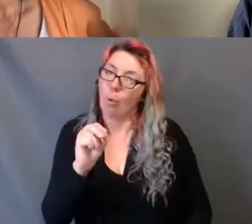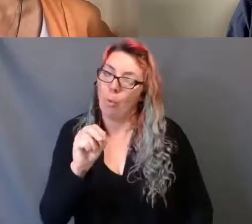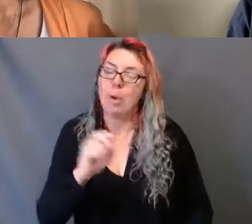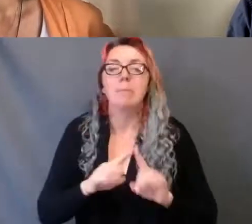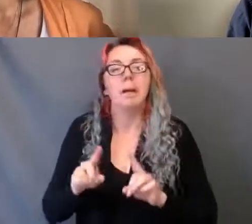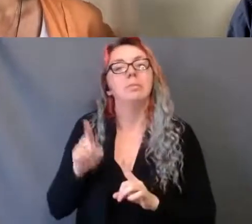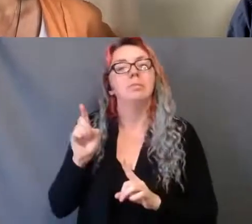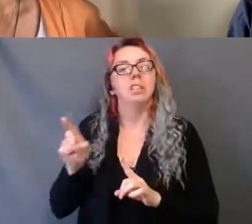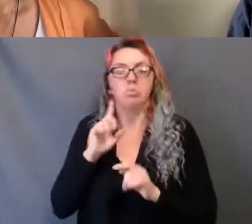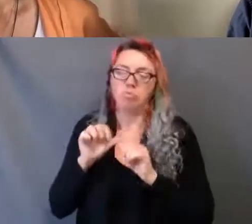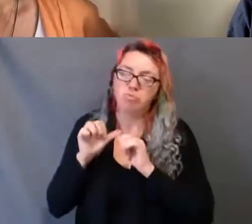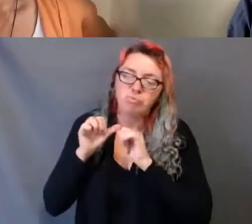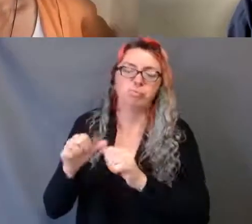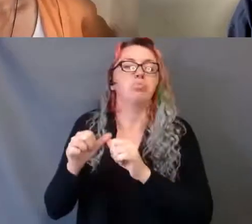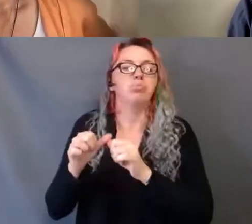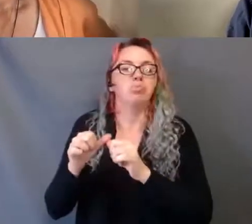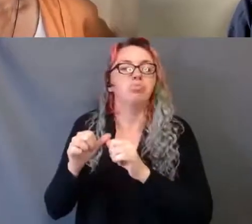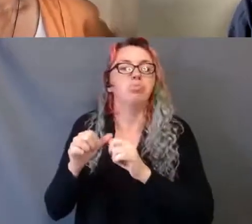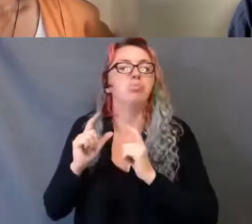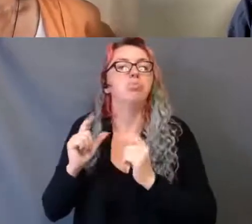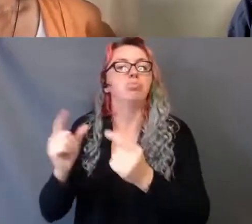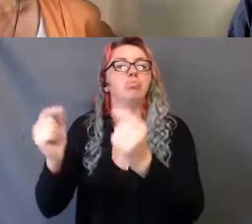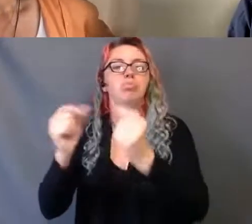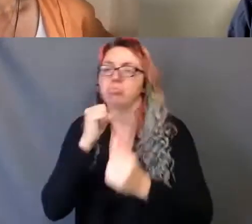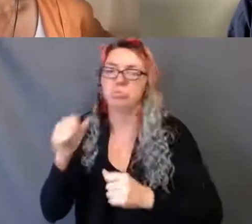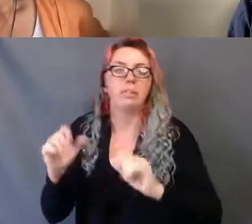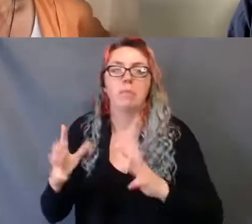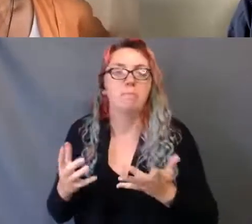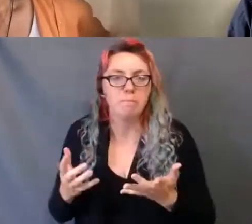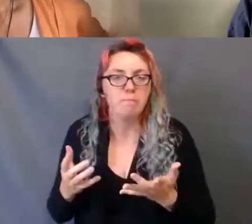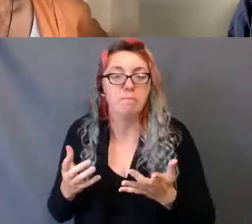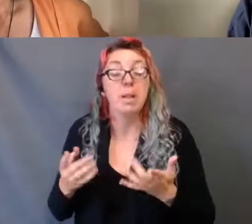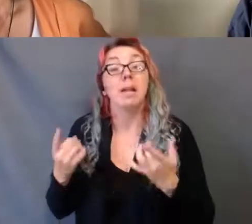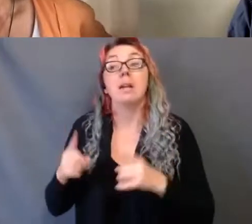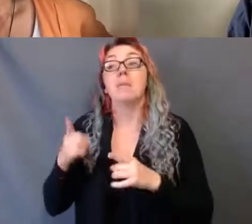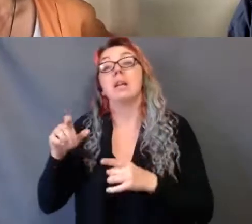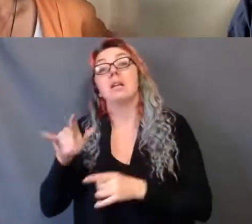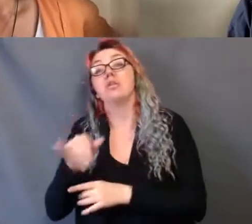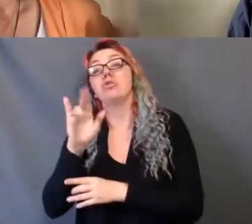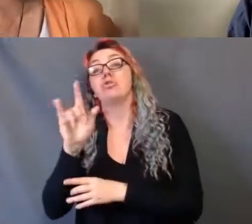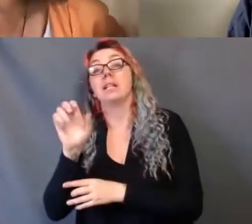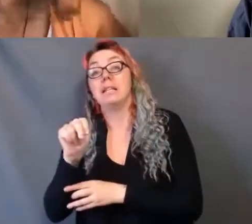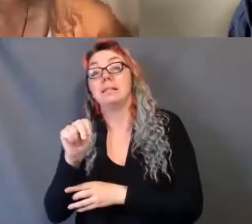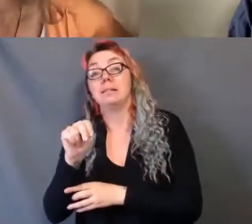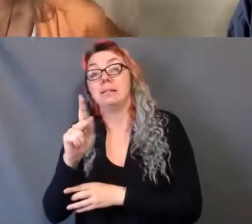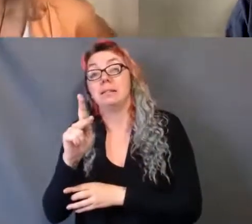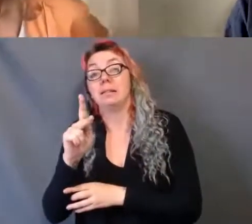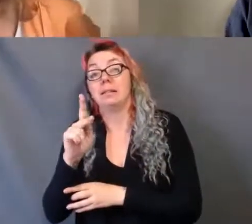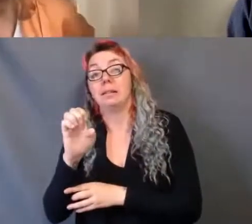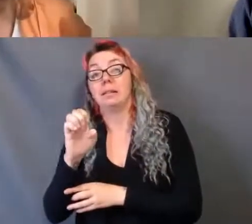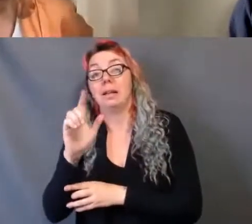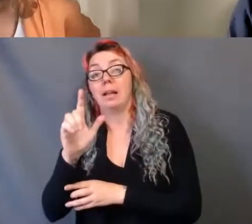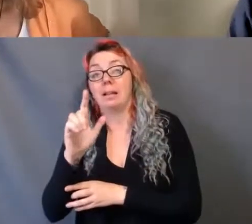predecessor, my colleague, Gillian Kiley, to also be compelled to address the lack of representation of Indigenous stories on the national stage.